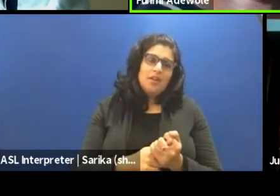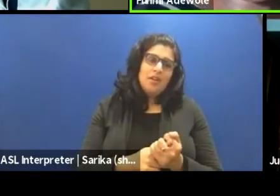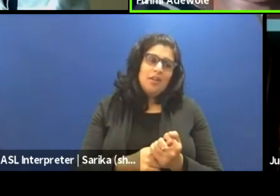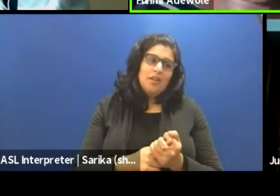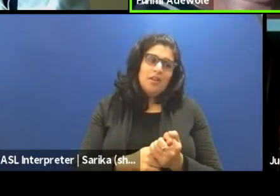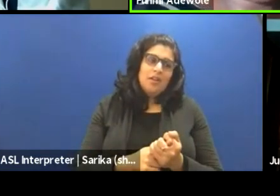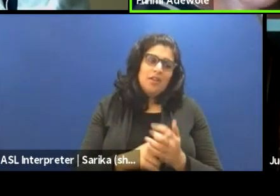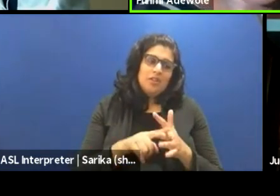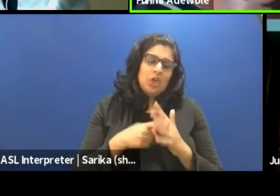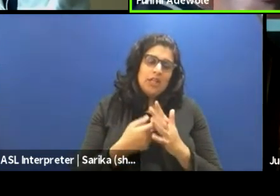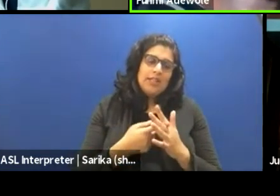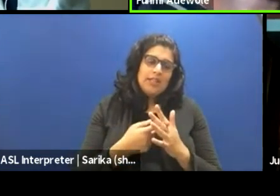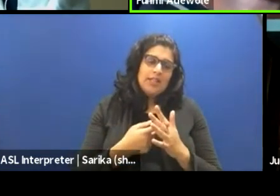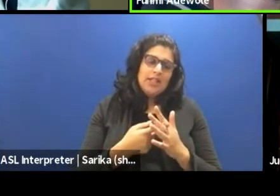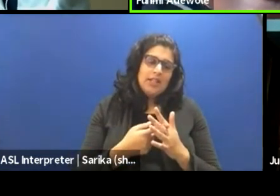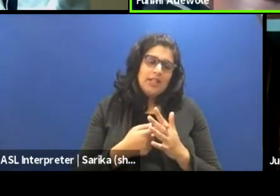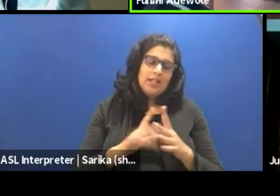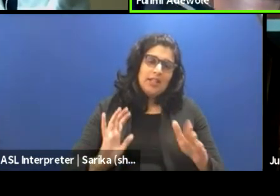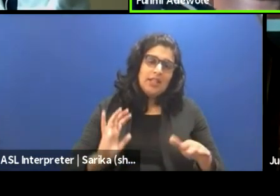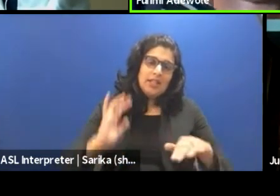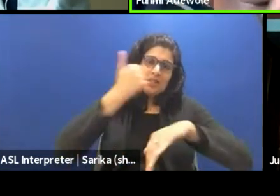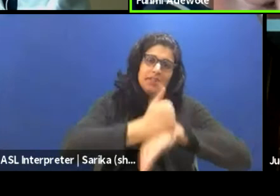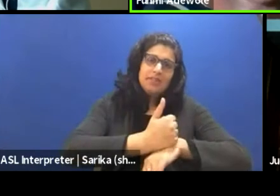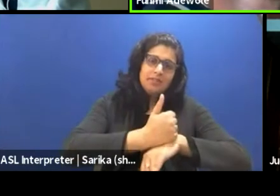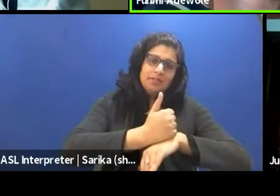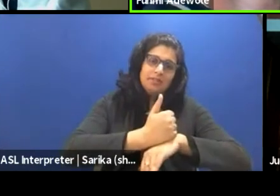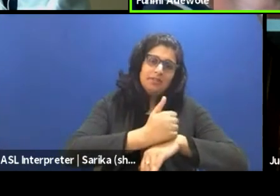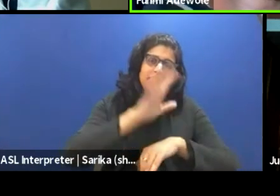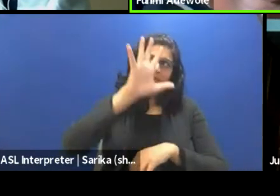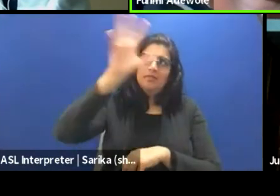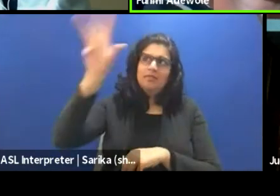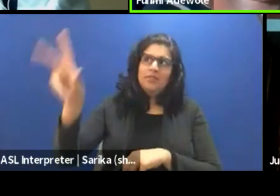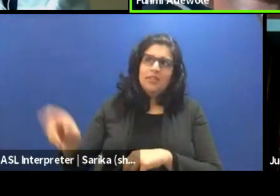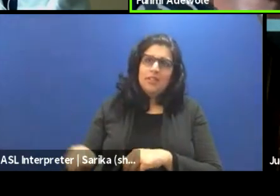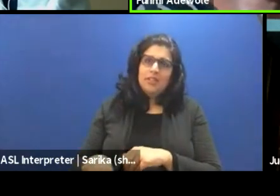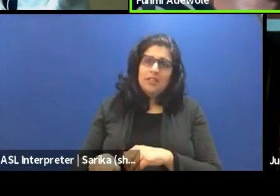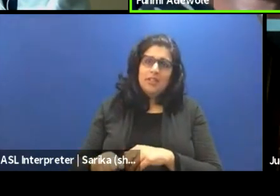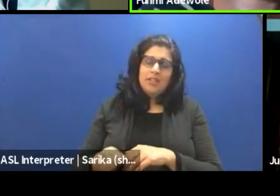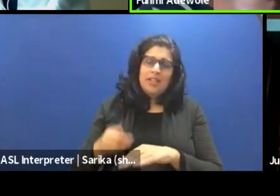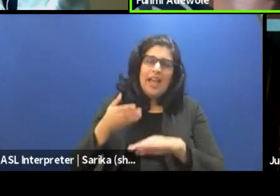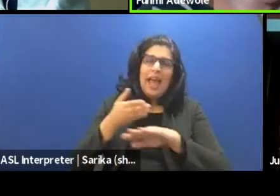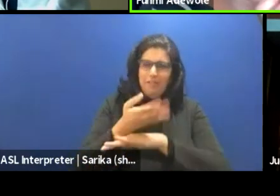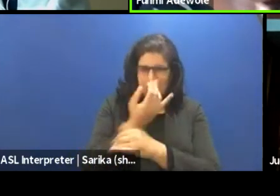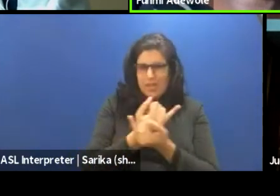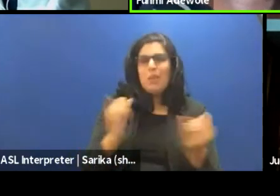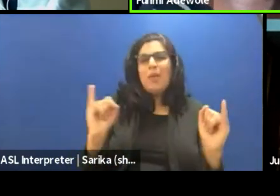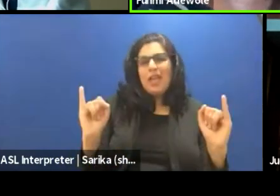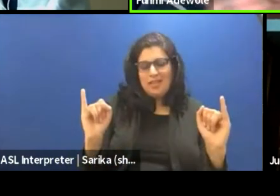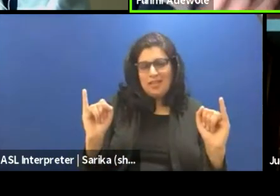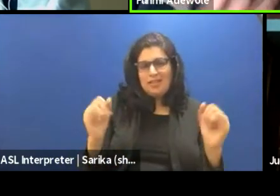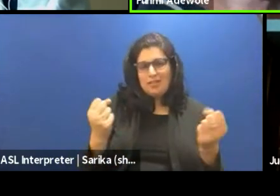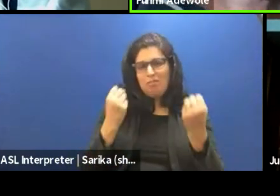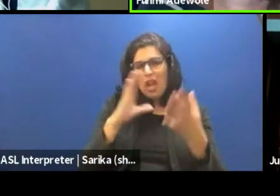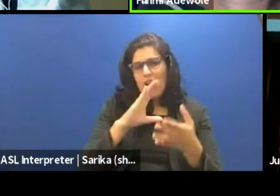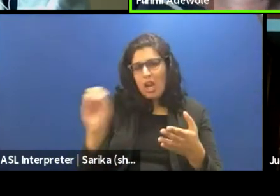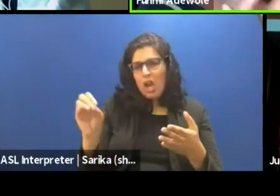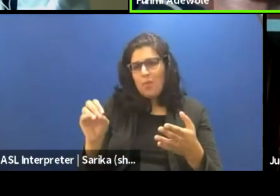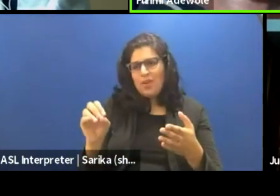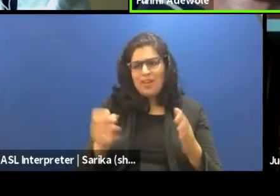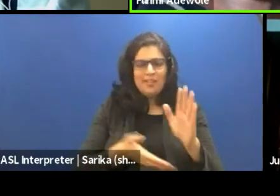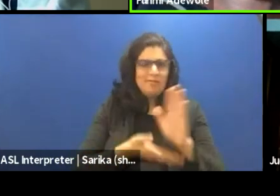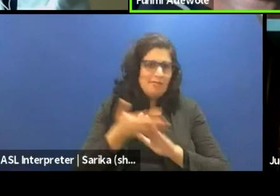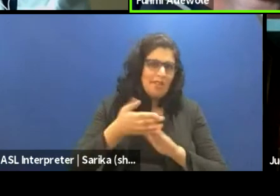started to be, um, established in Africa, running up to the independence. A lot of companies ran their own national troops